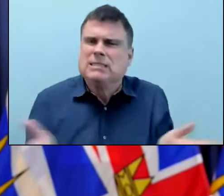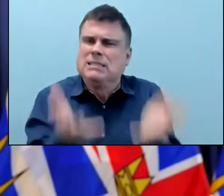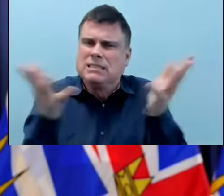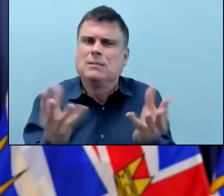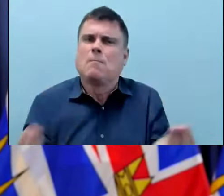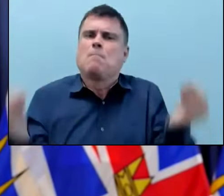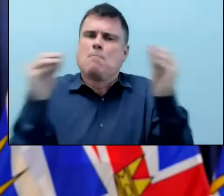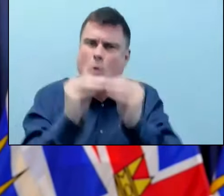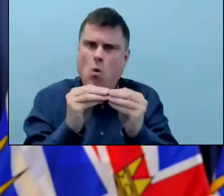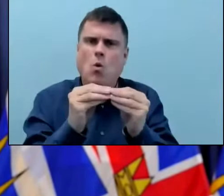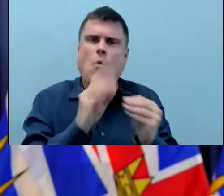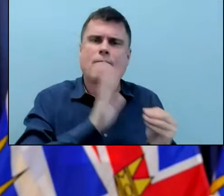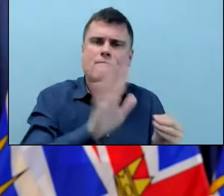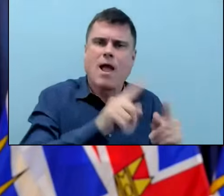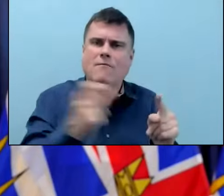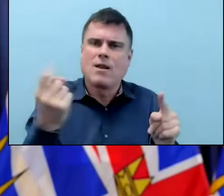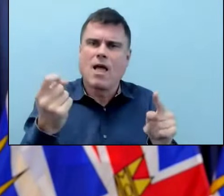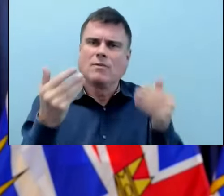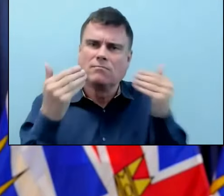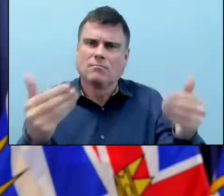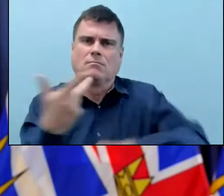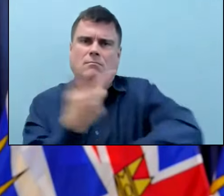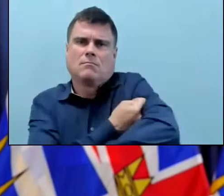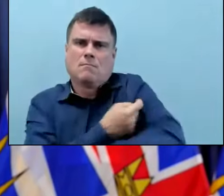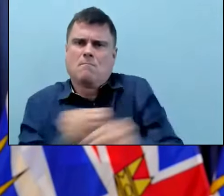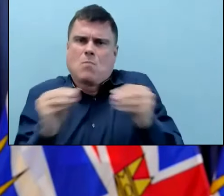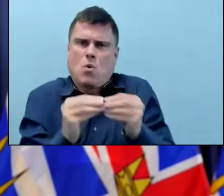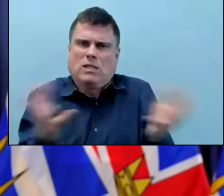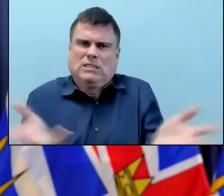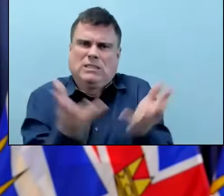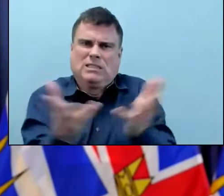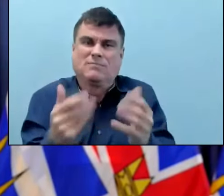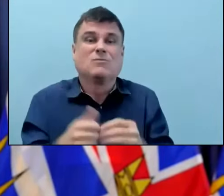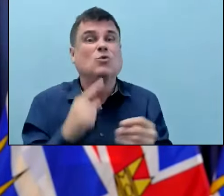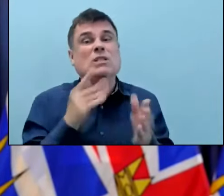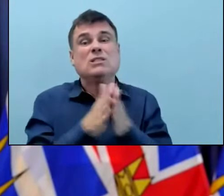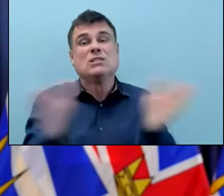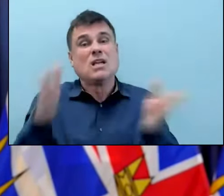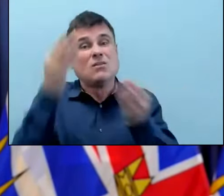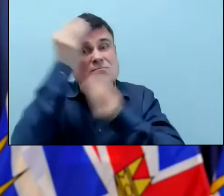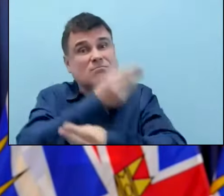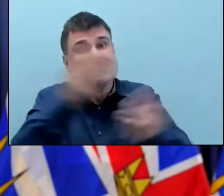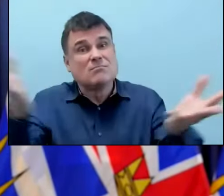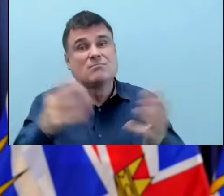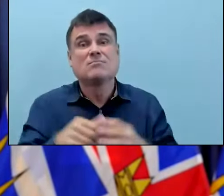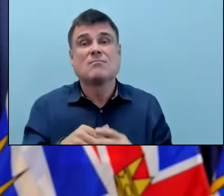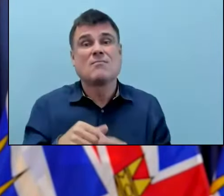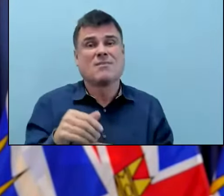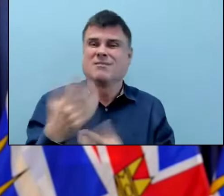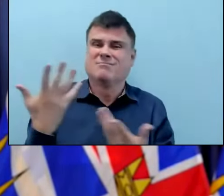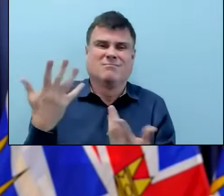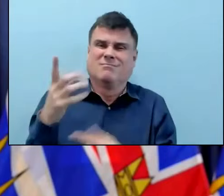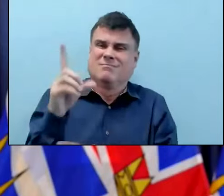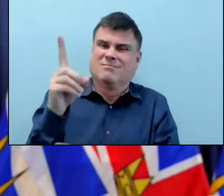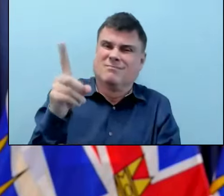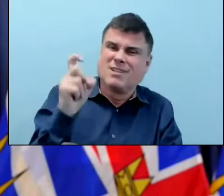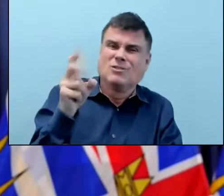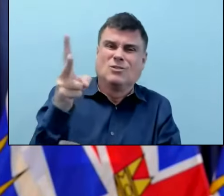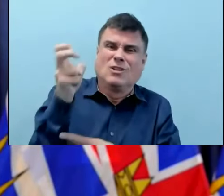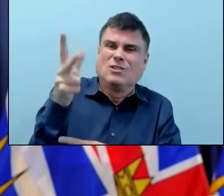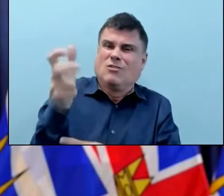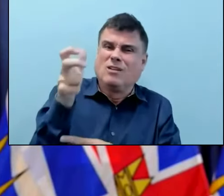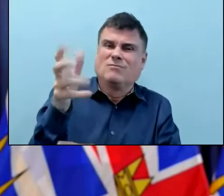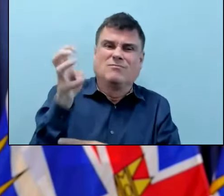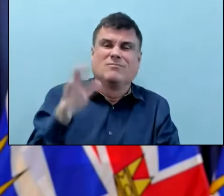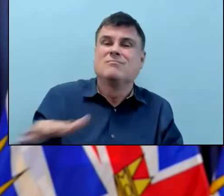what I'd say to everybody is there are hundreds, hundreds of community pharmacies who have appointments open in B